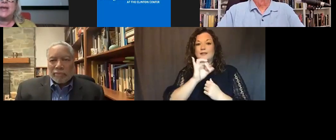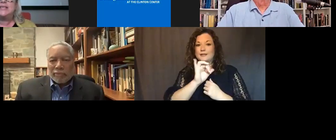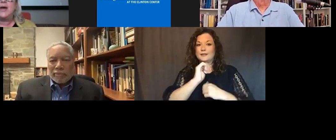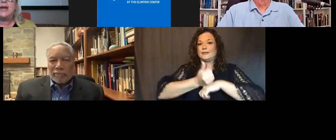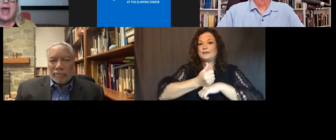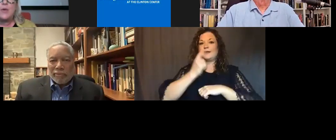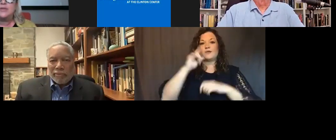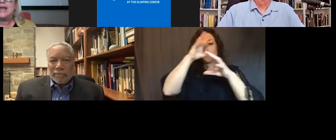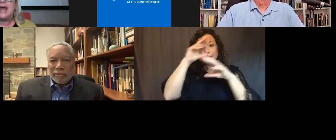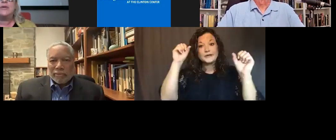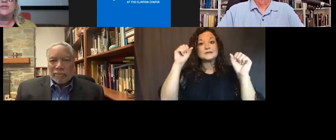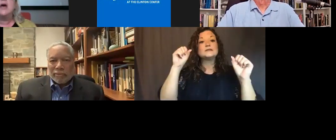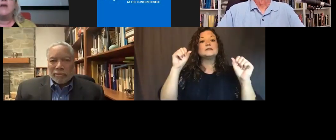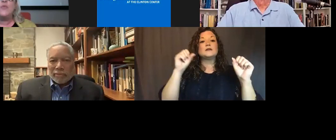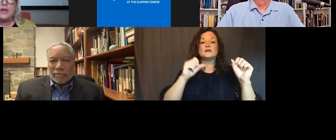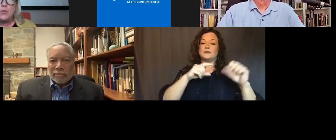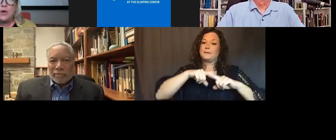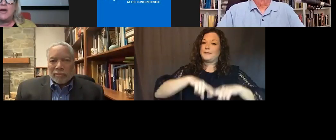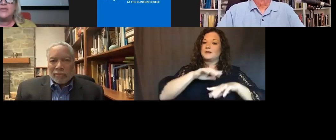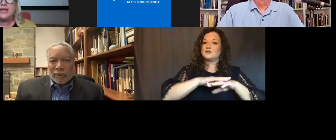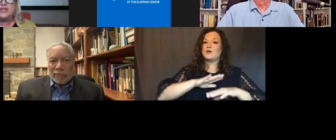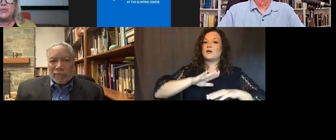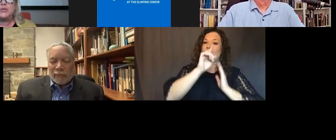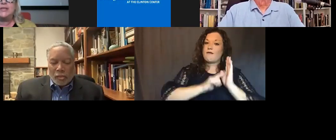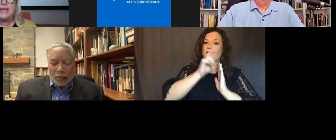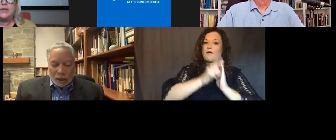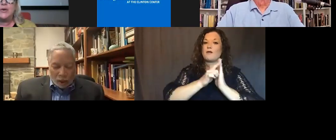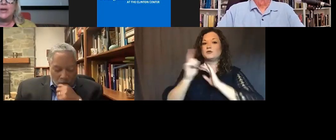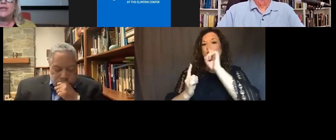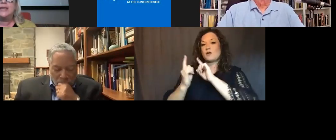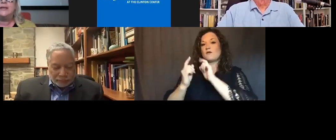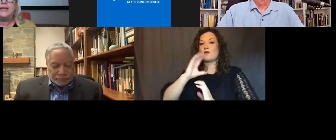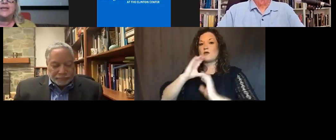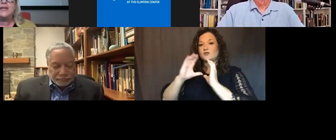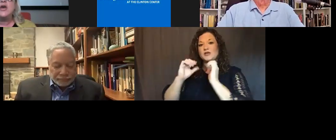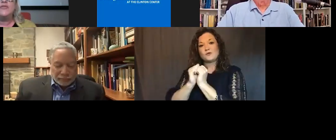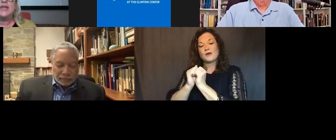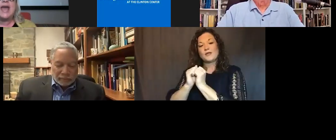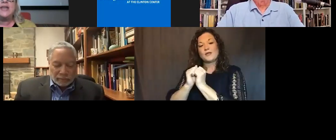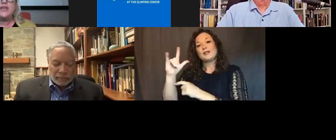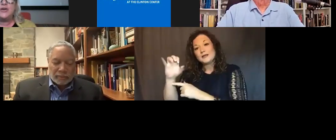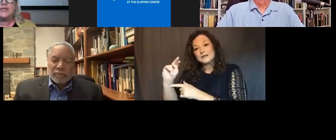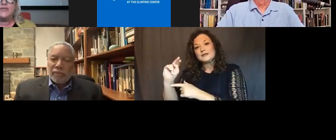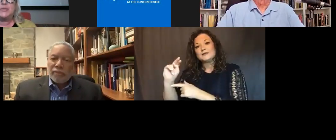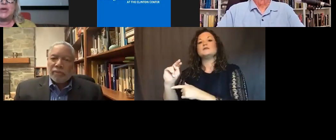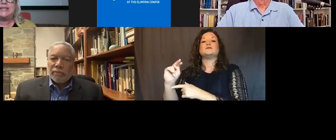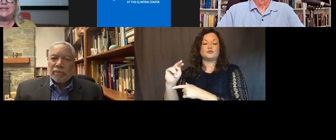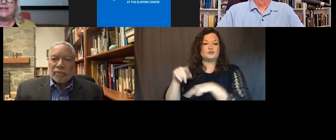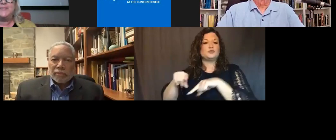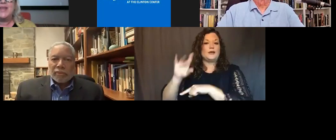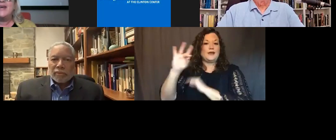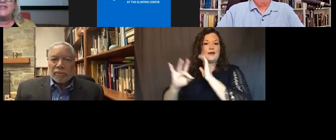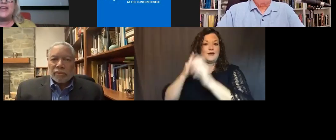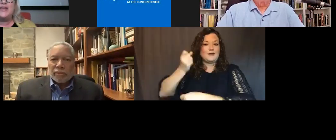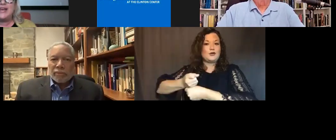is based upon hours and hours of one-on-one conversations between Taylor and President Clinton over the eight years of his presidency.